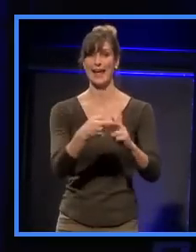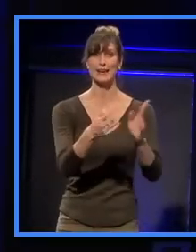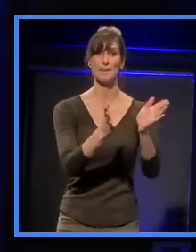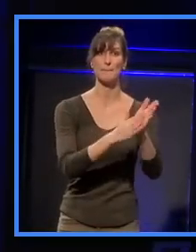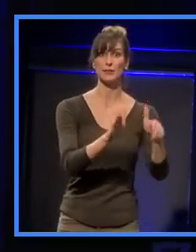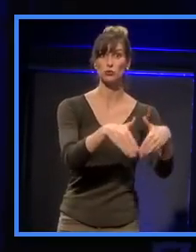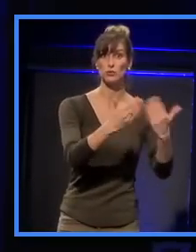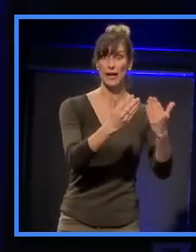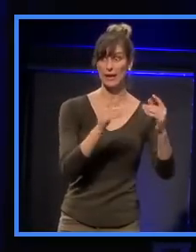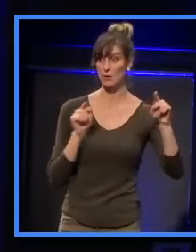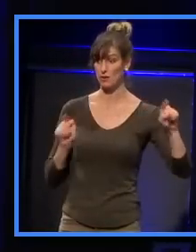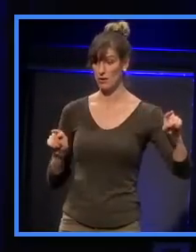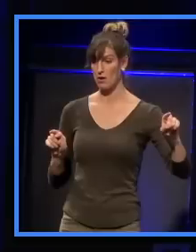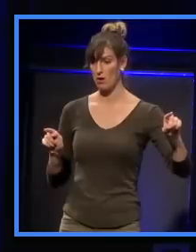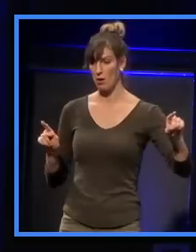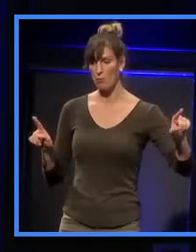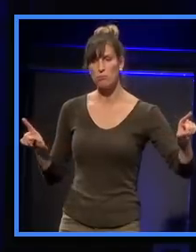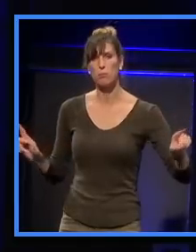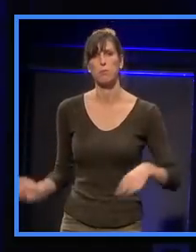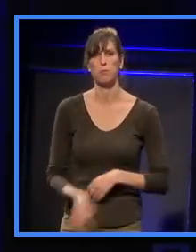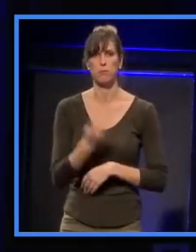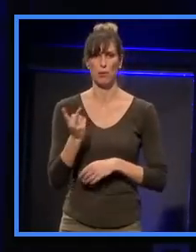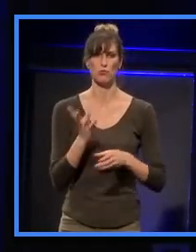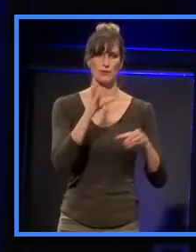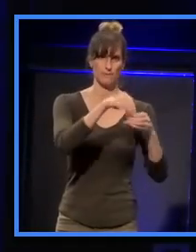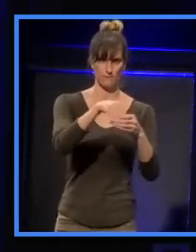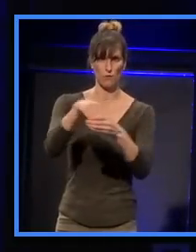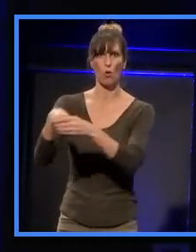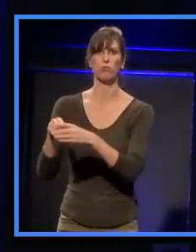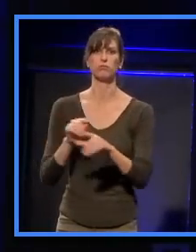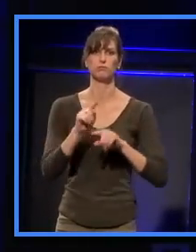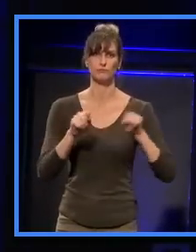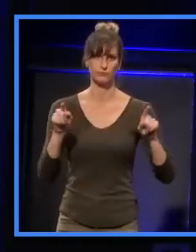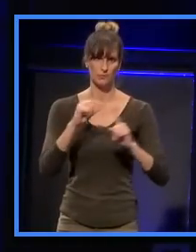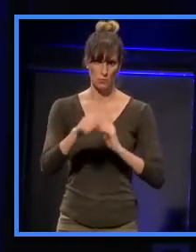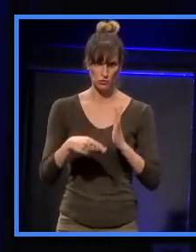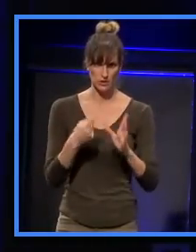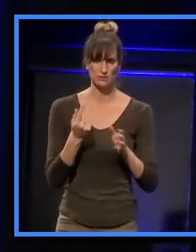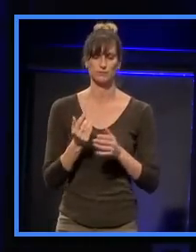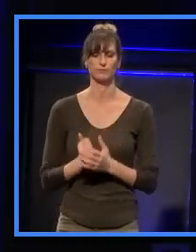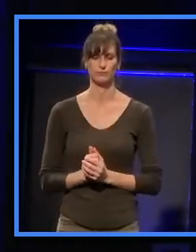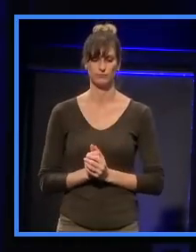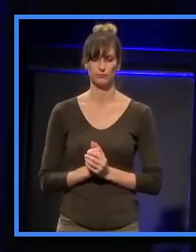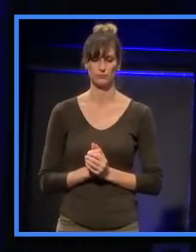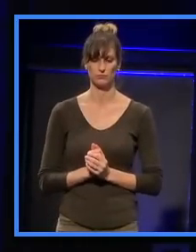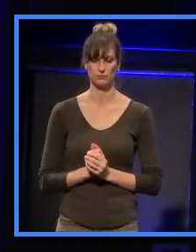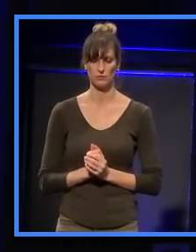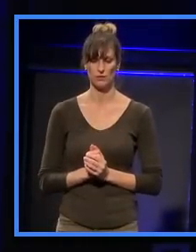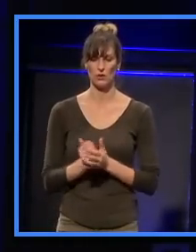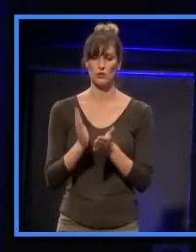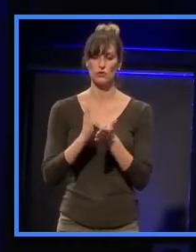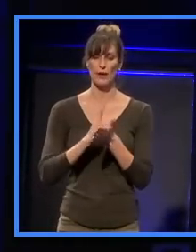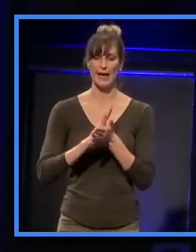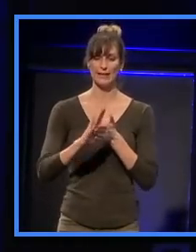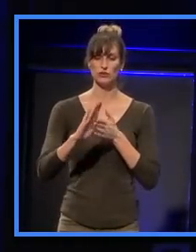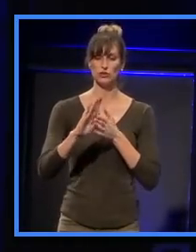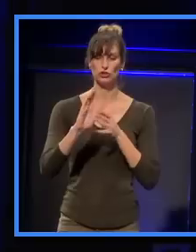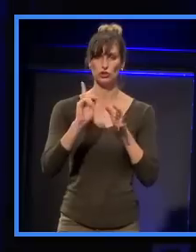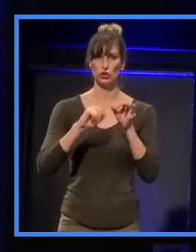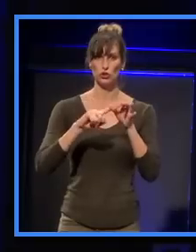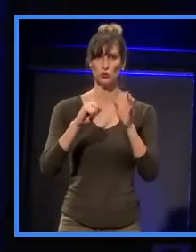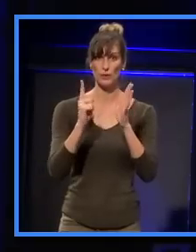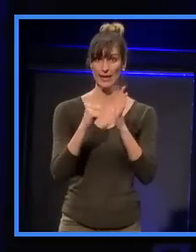The project in Paris, from a sustainability perspective, it has been part of... HQE is an environmental